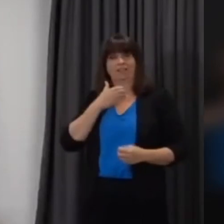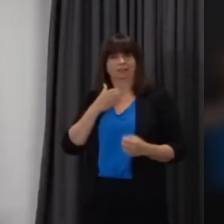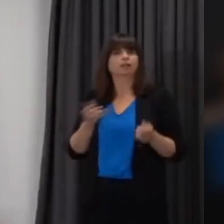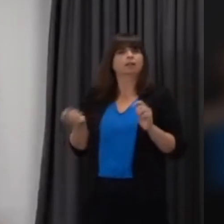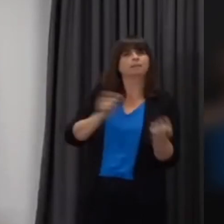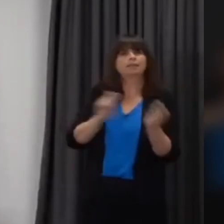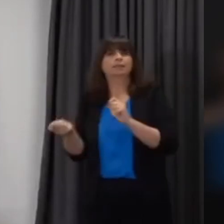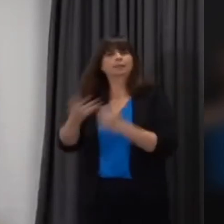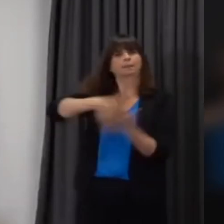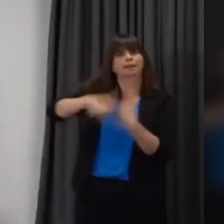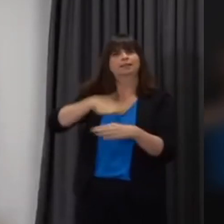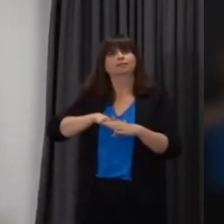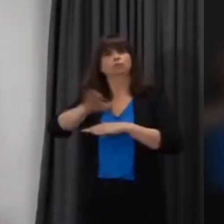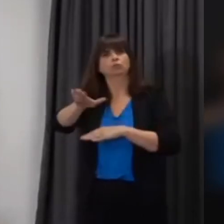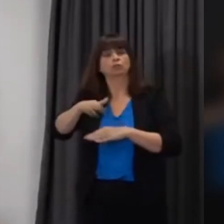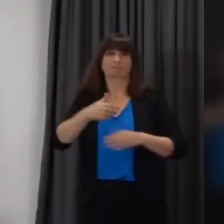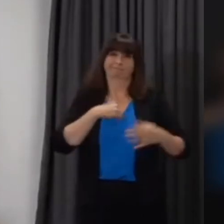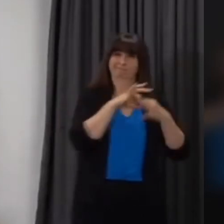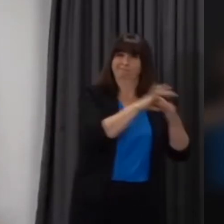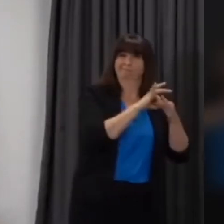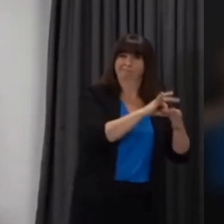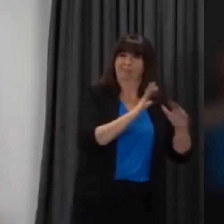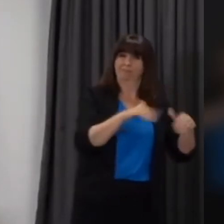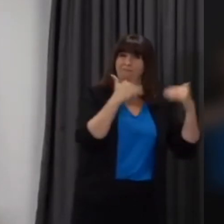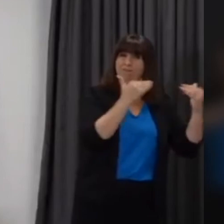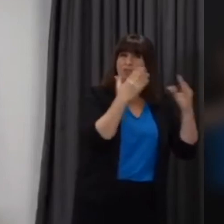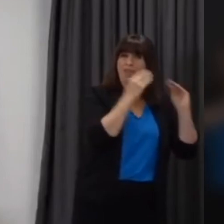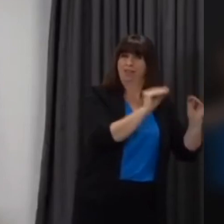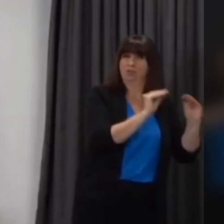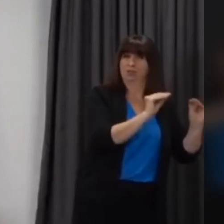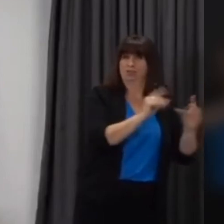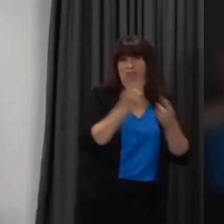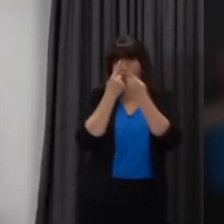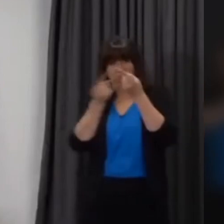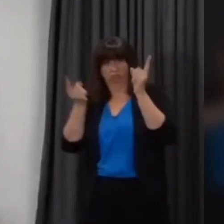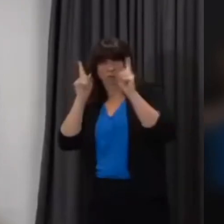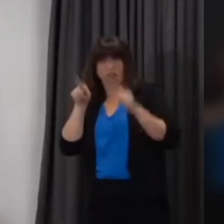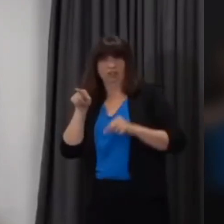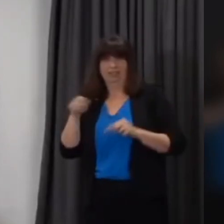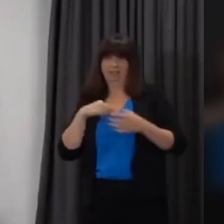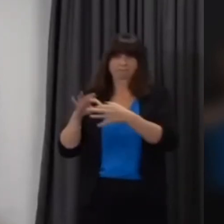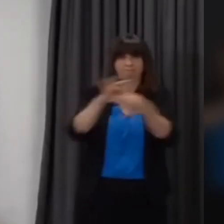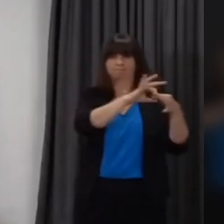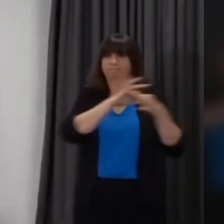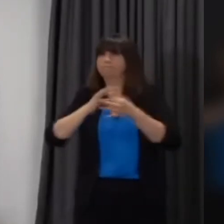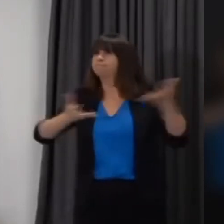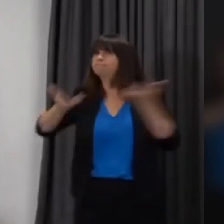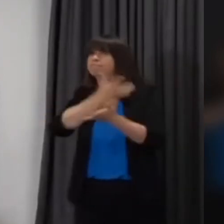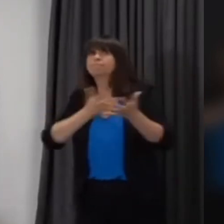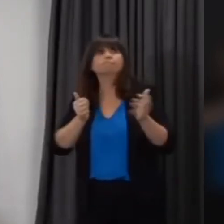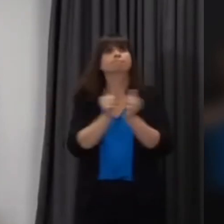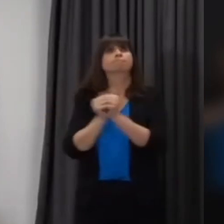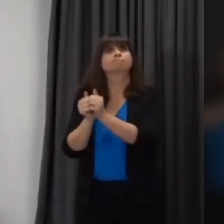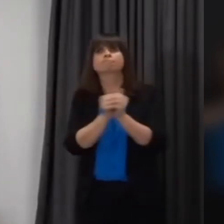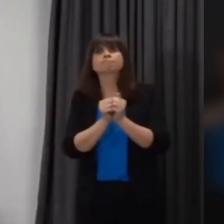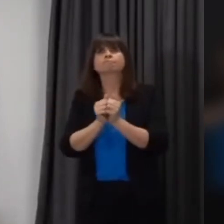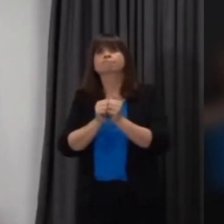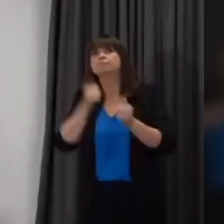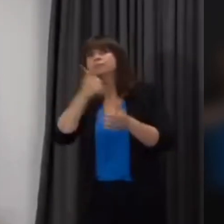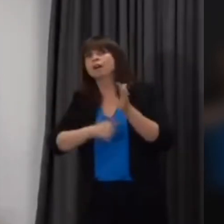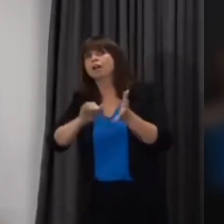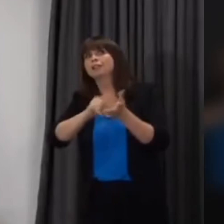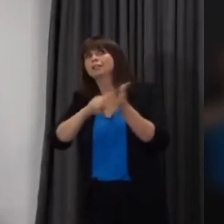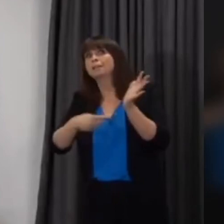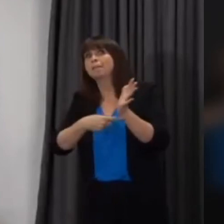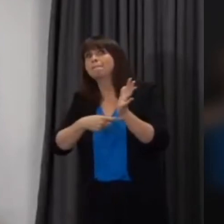the fe sector and representatives of universities that we can work together to ensure that what we are able to offer in the new academic